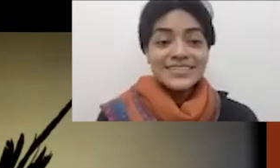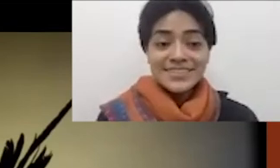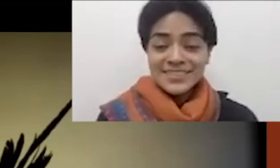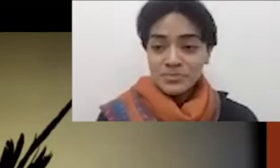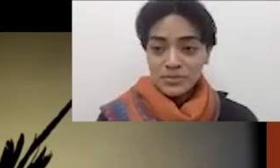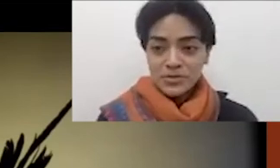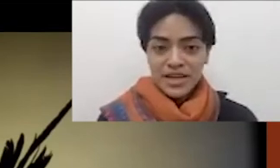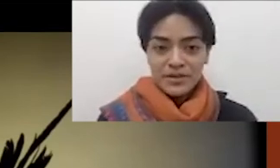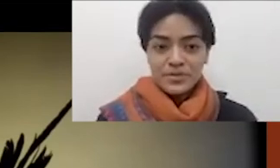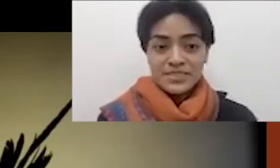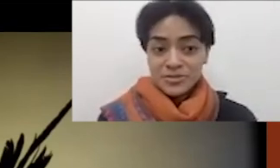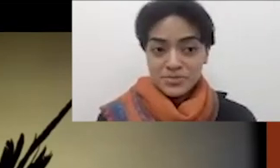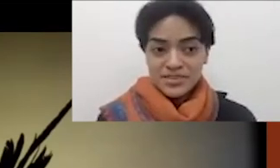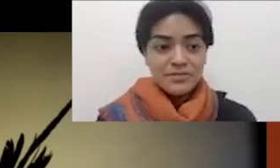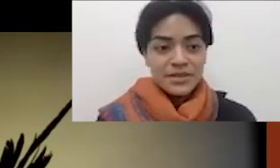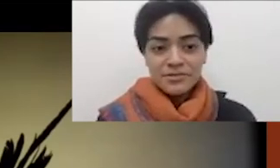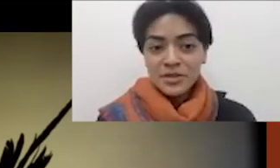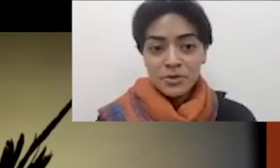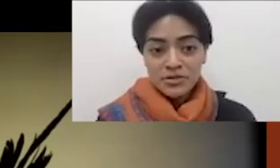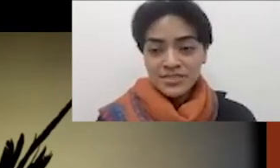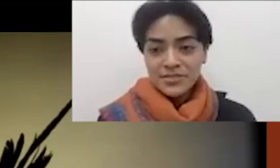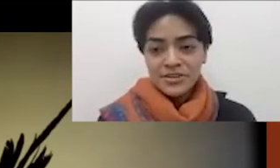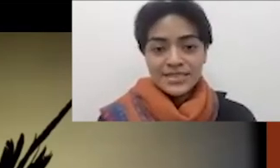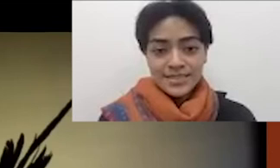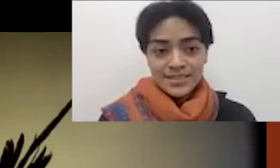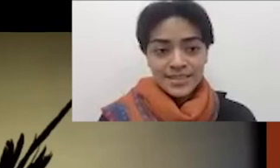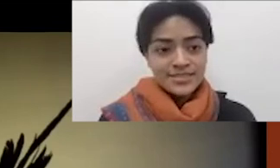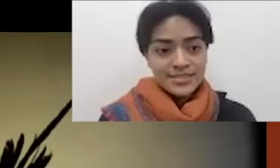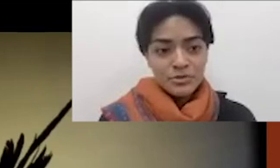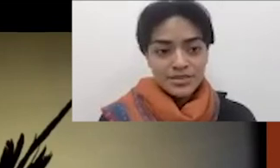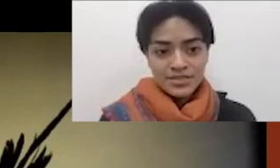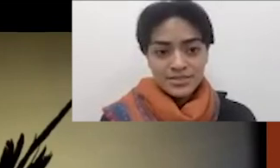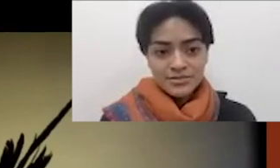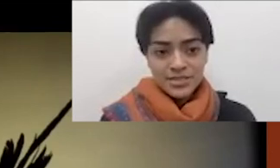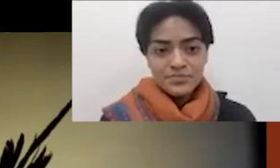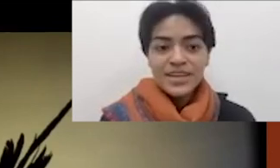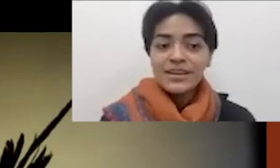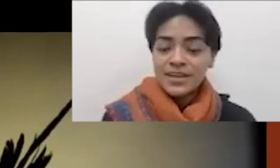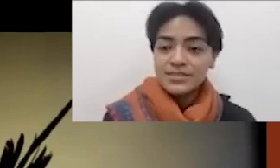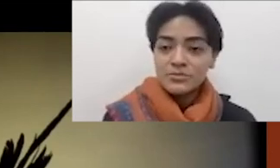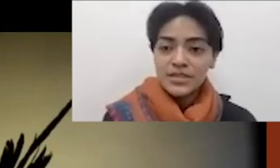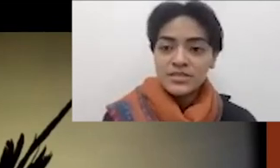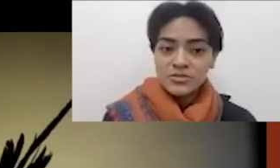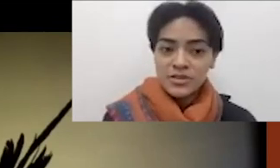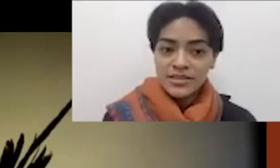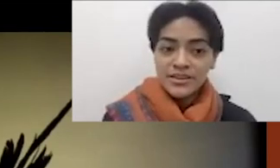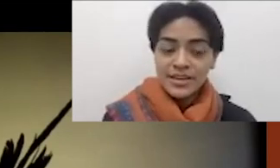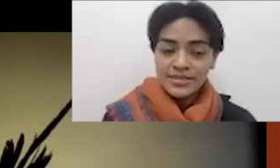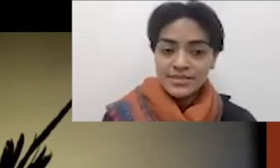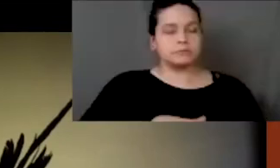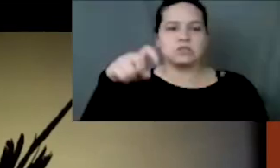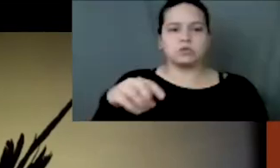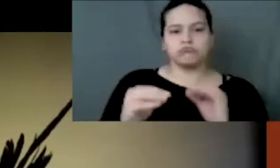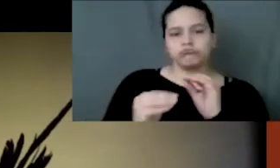Indigenous people have been stripped of every component of their identity at some point in history and have had to reconstruct their